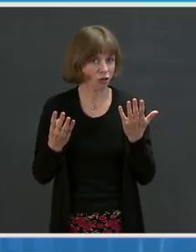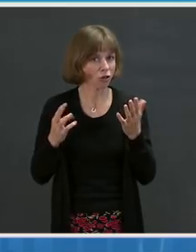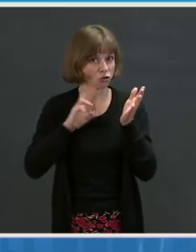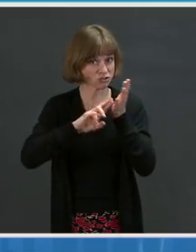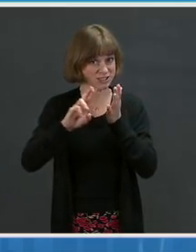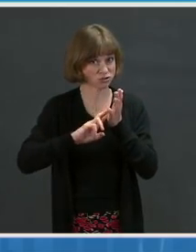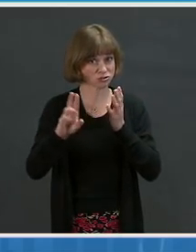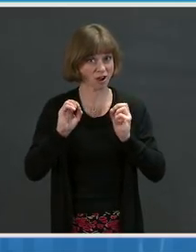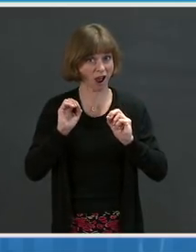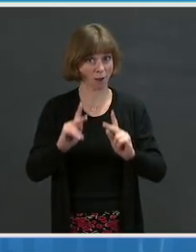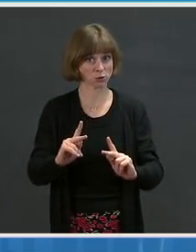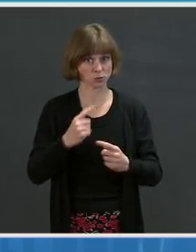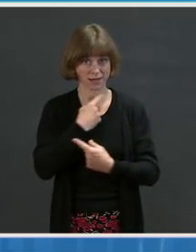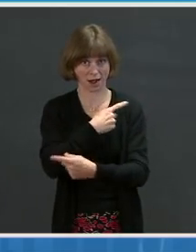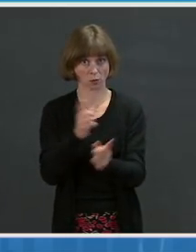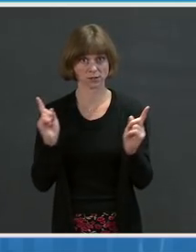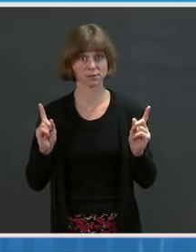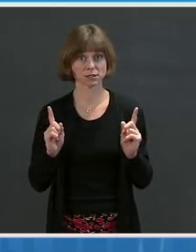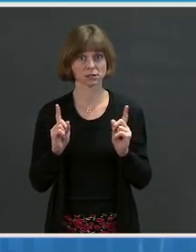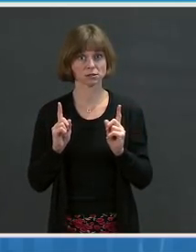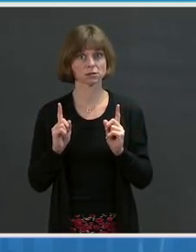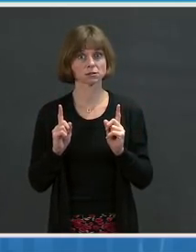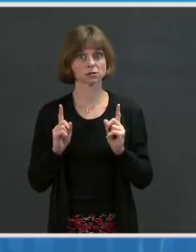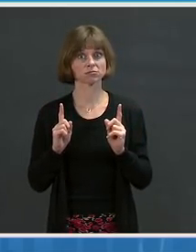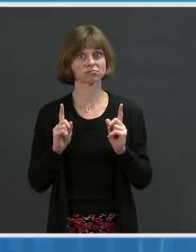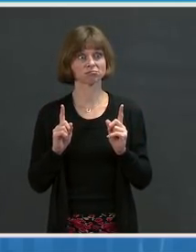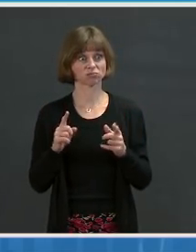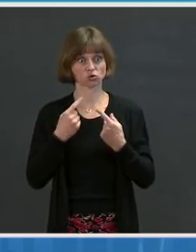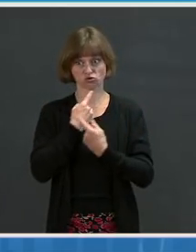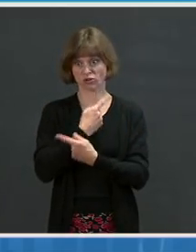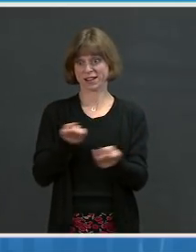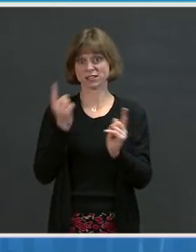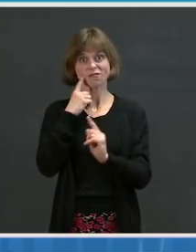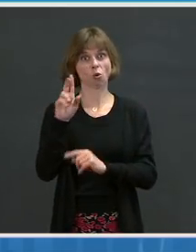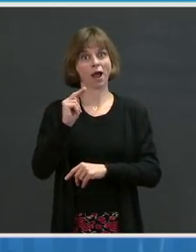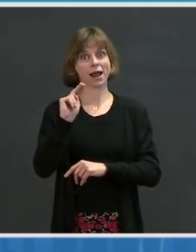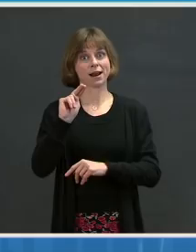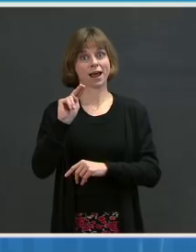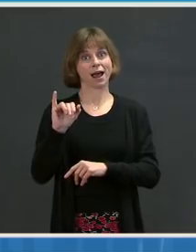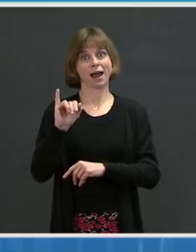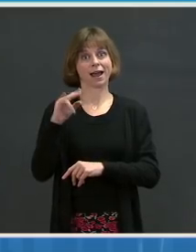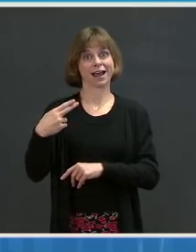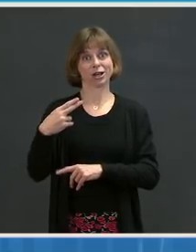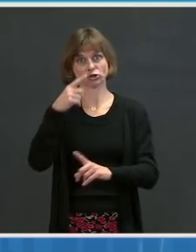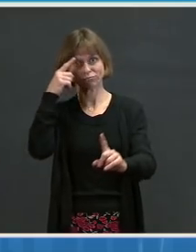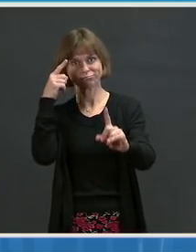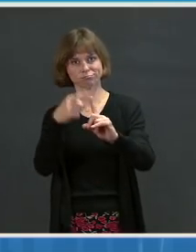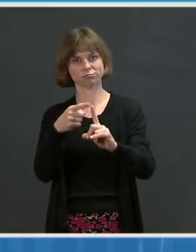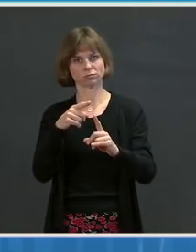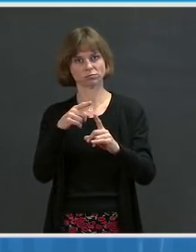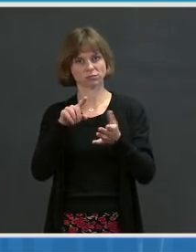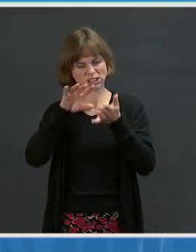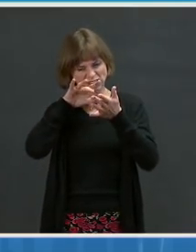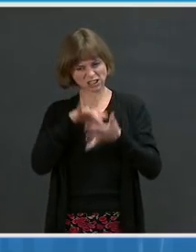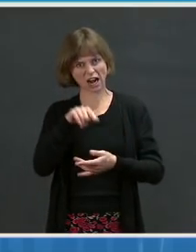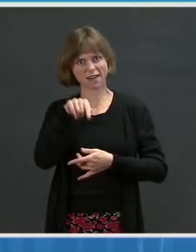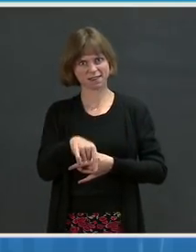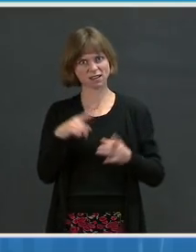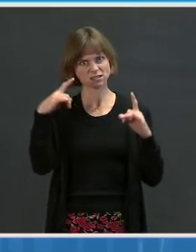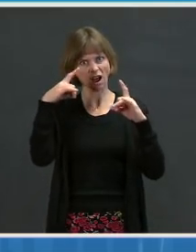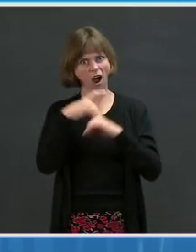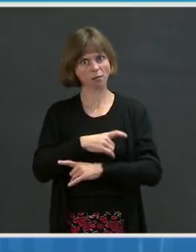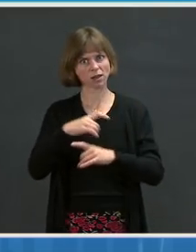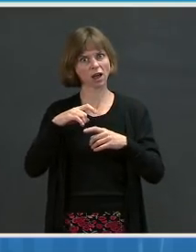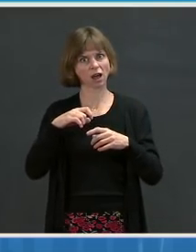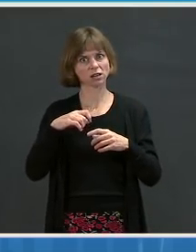opportunity announcements released for NIH initiative on this puzzling syndrome. The research studies